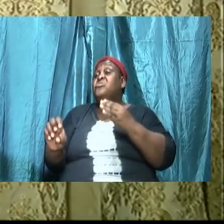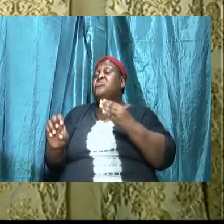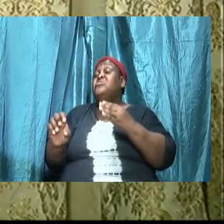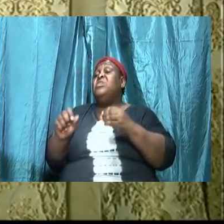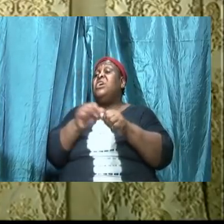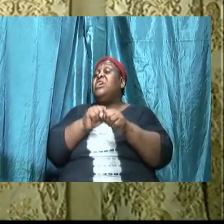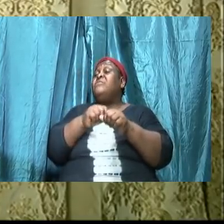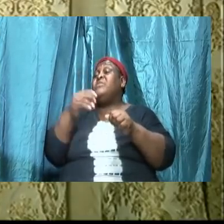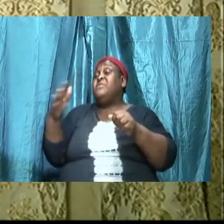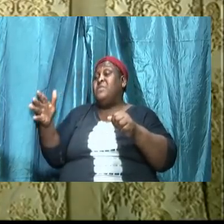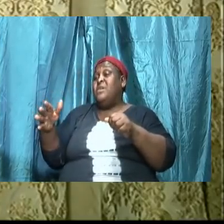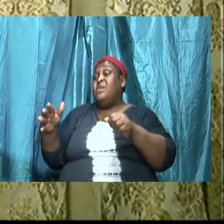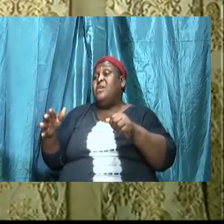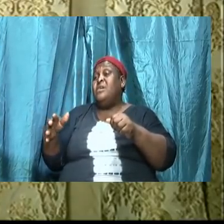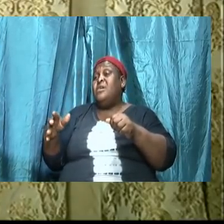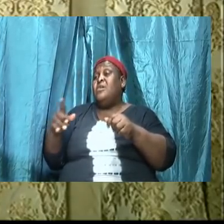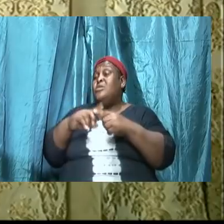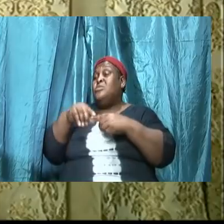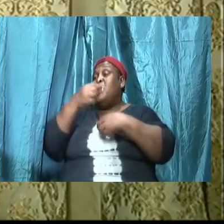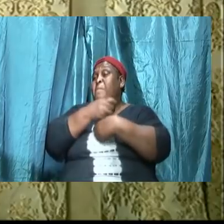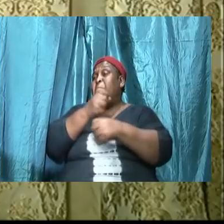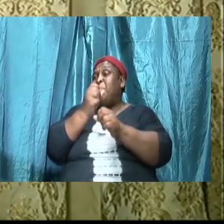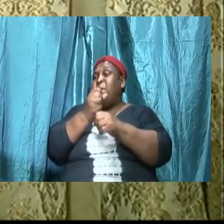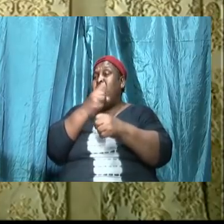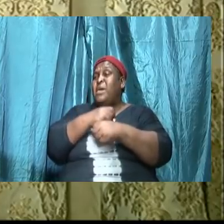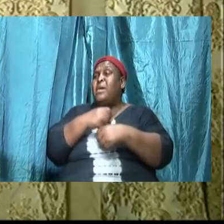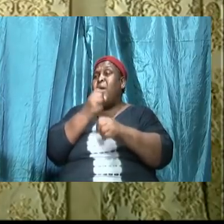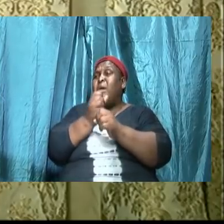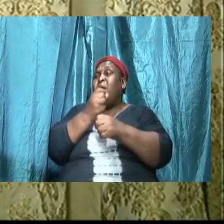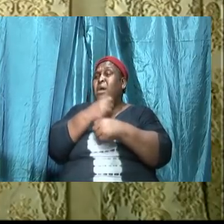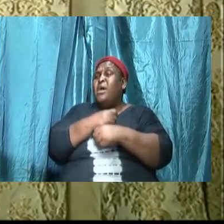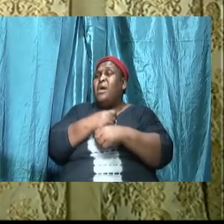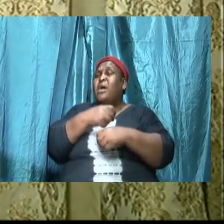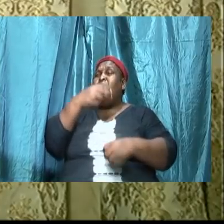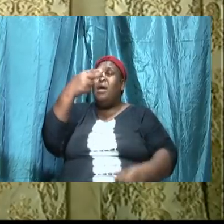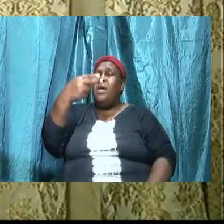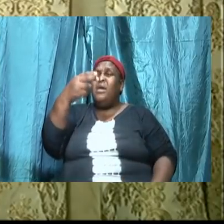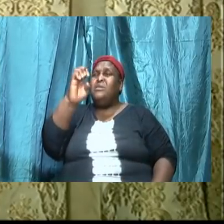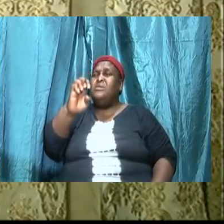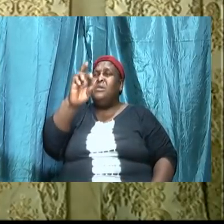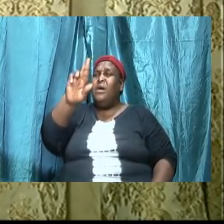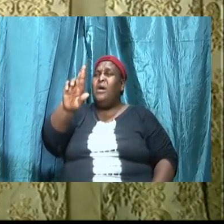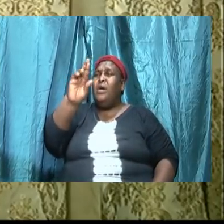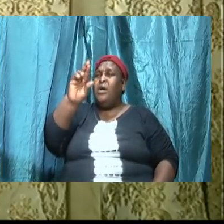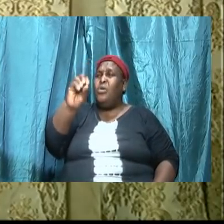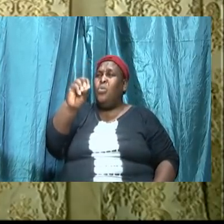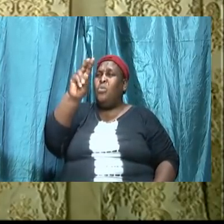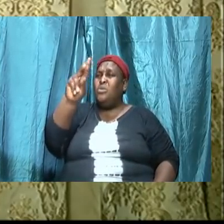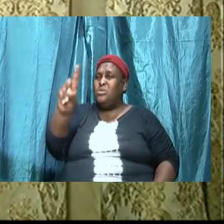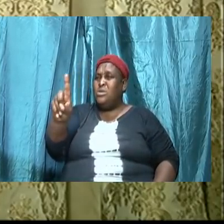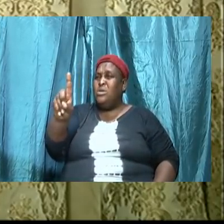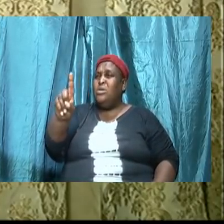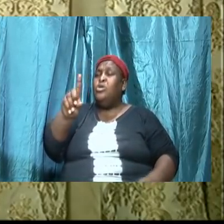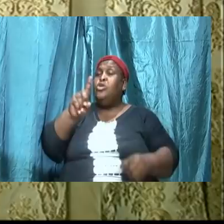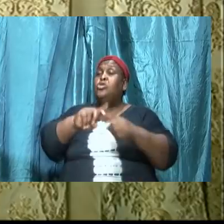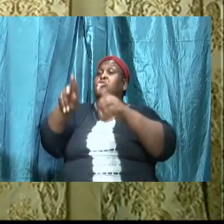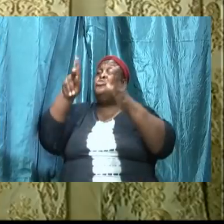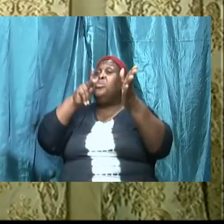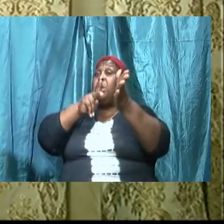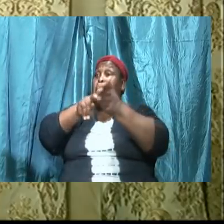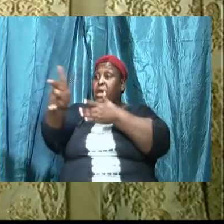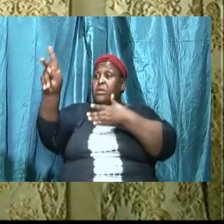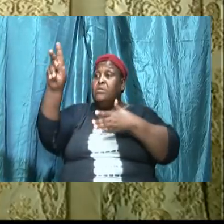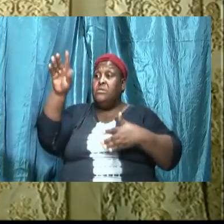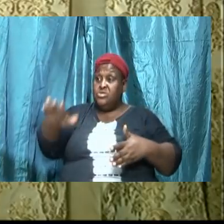to want to kill this child he knew that the words went out the prophecy went out